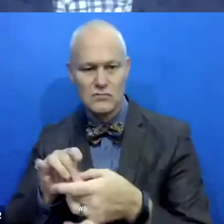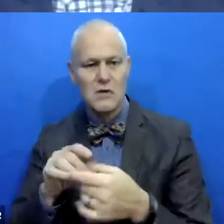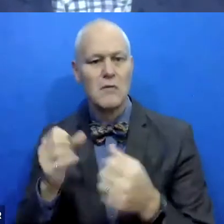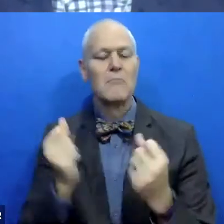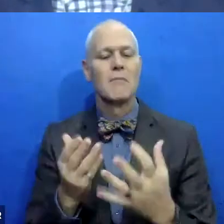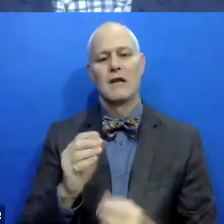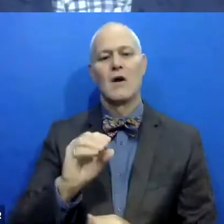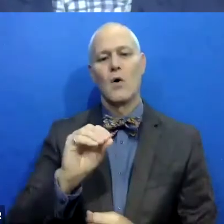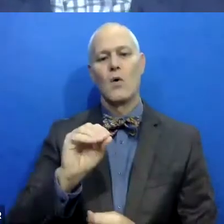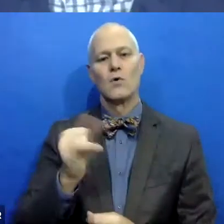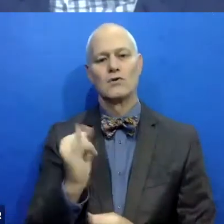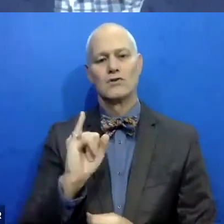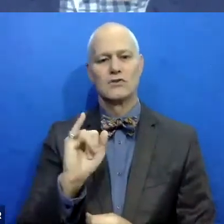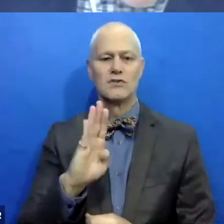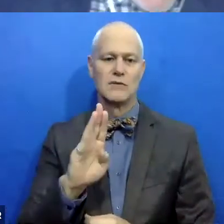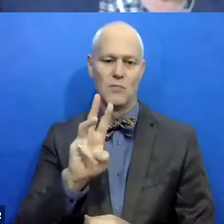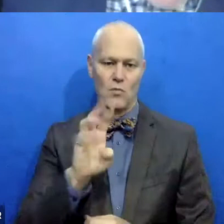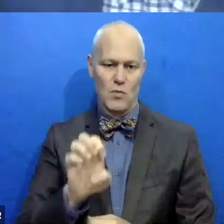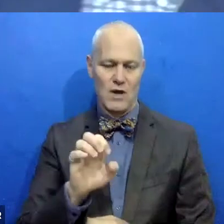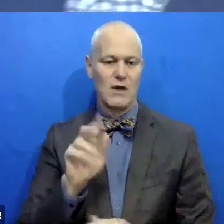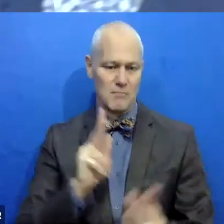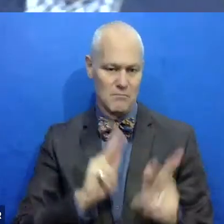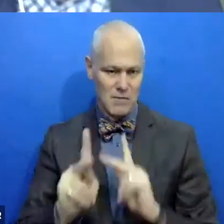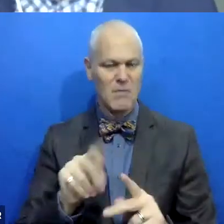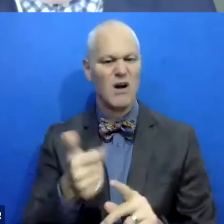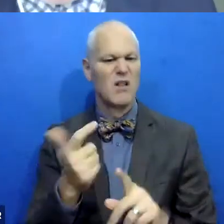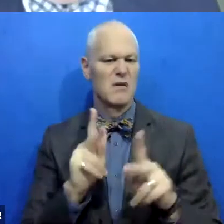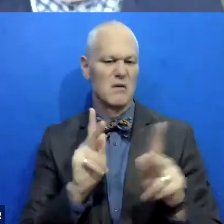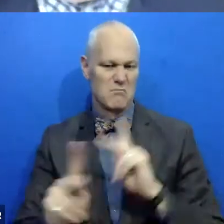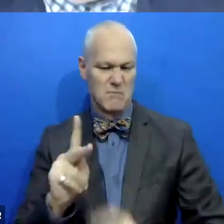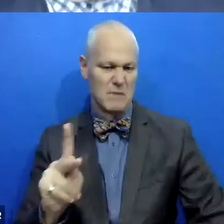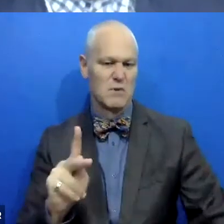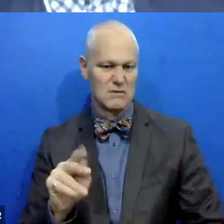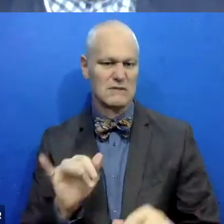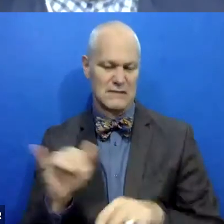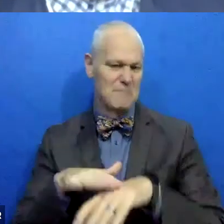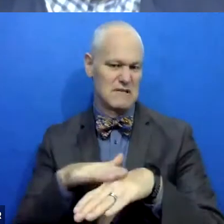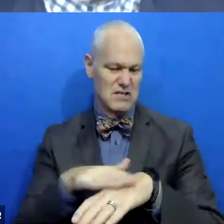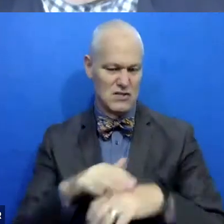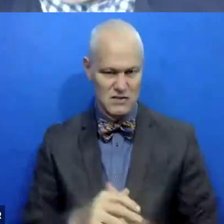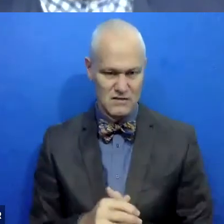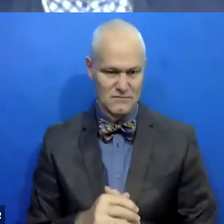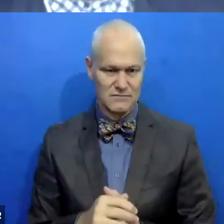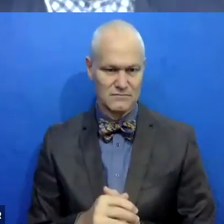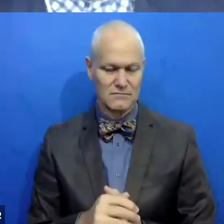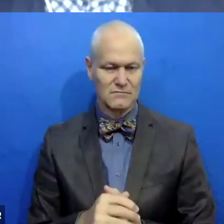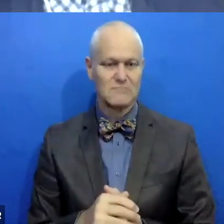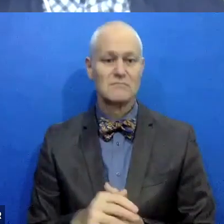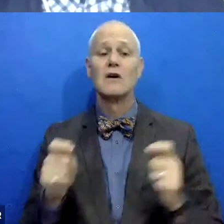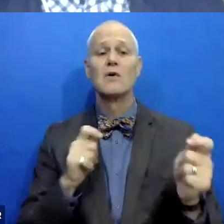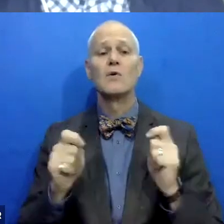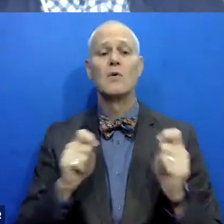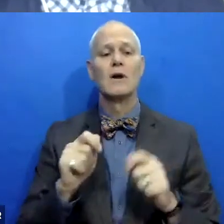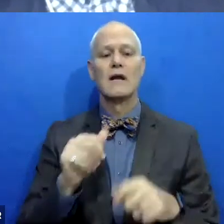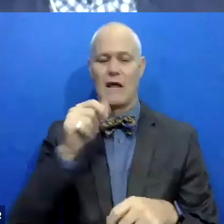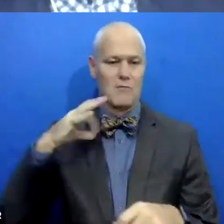other indigenous folks. I co-coordinate the domestic violence restorative circles program at a nonprofit organization called Men